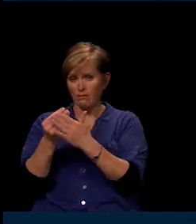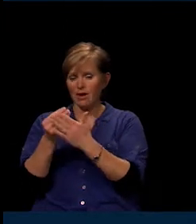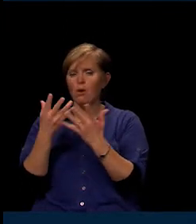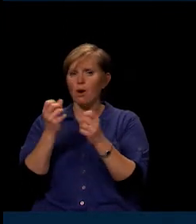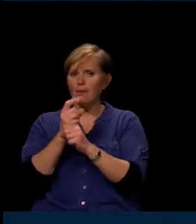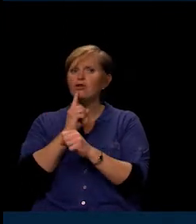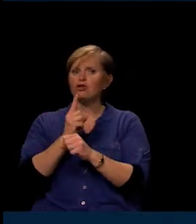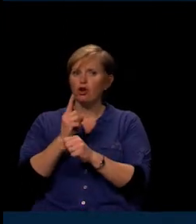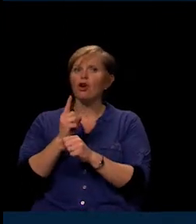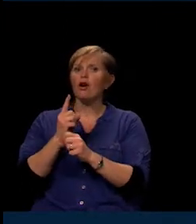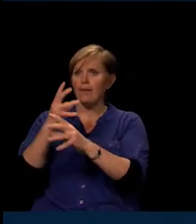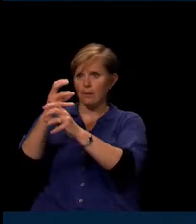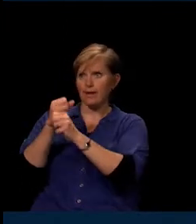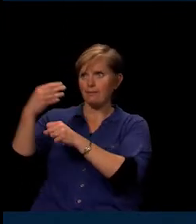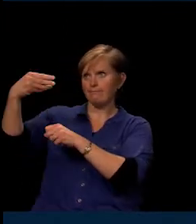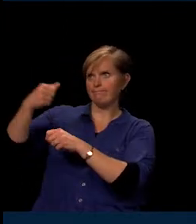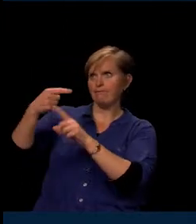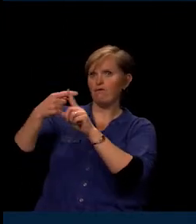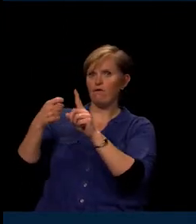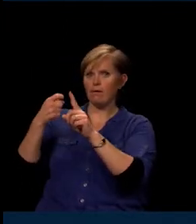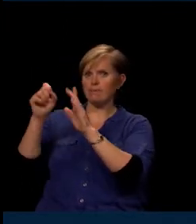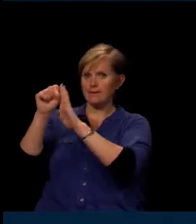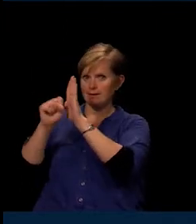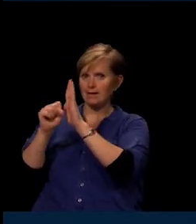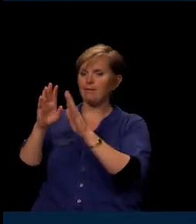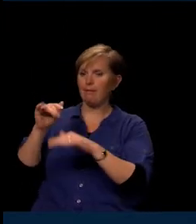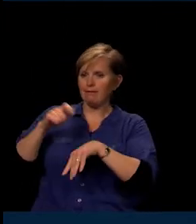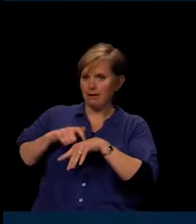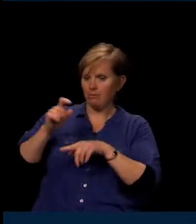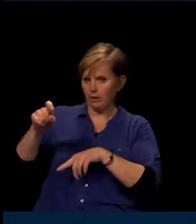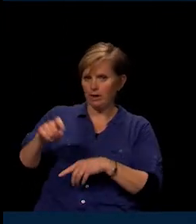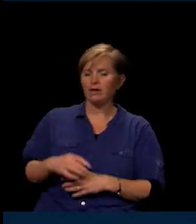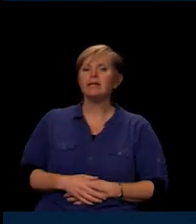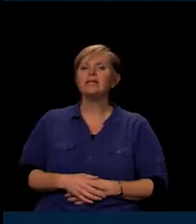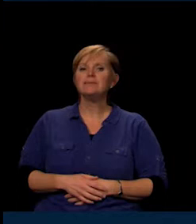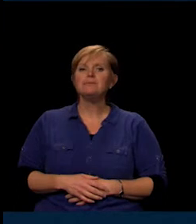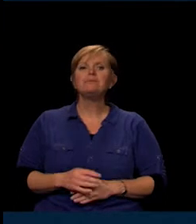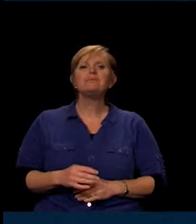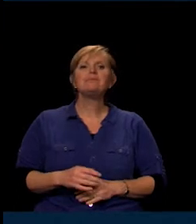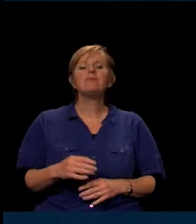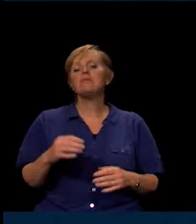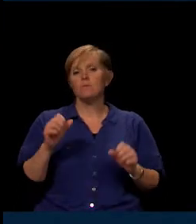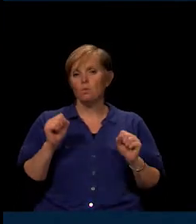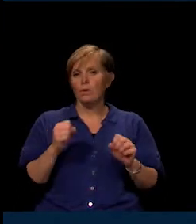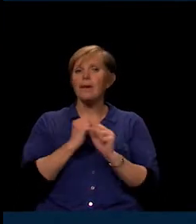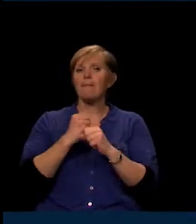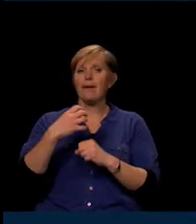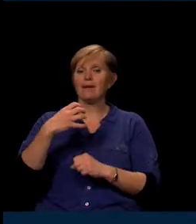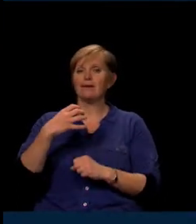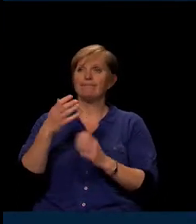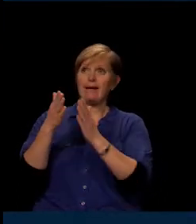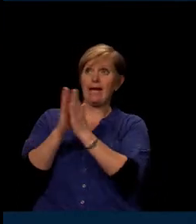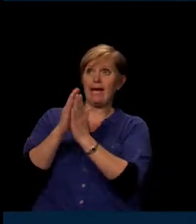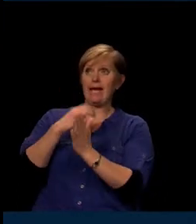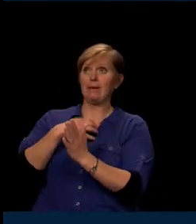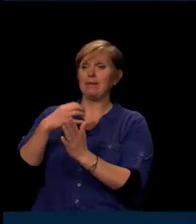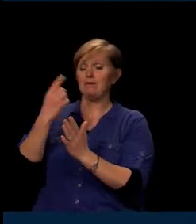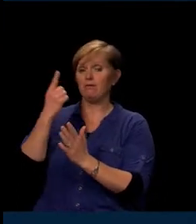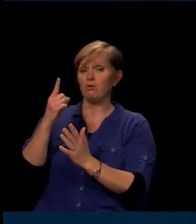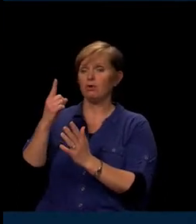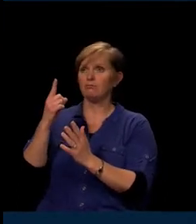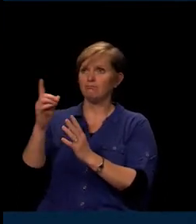from the state in a timely manner. We do have that vehicle where we're allowed to make an appeal for additional funds. It's basically